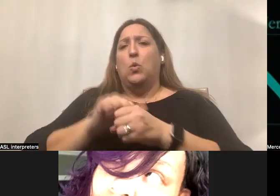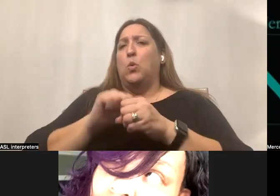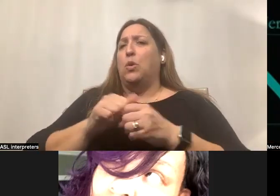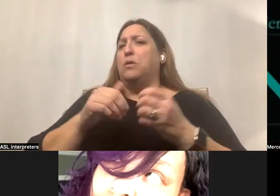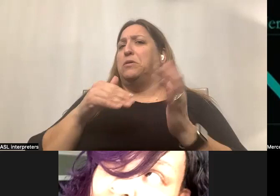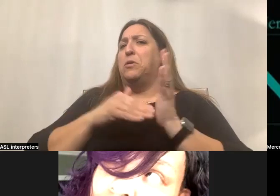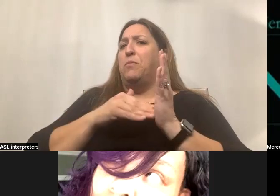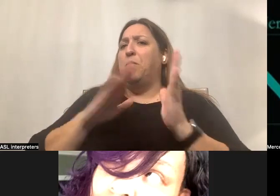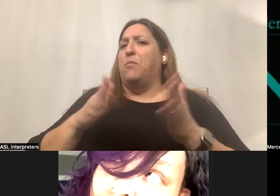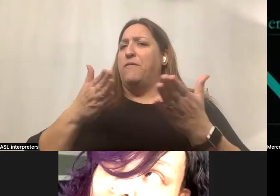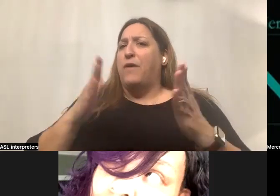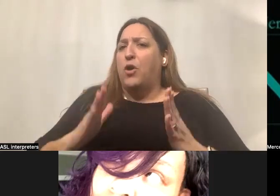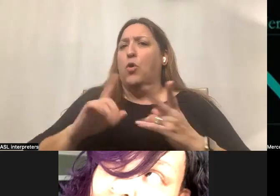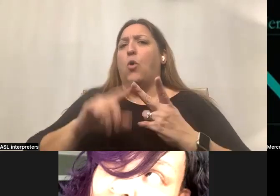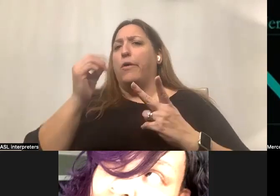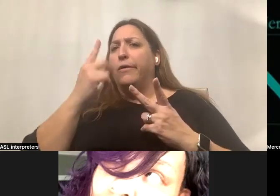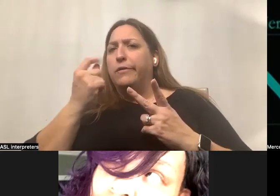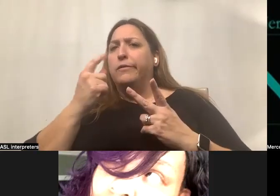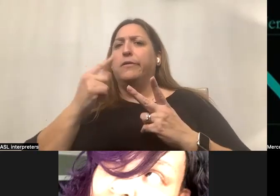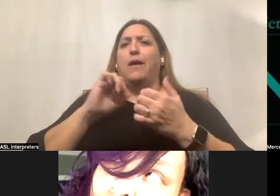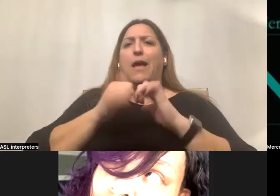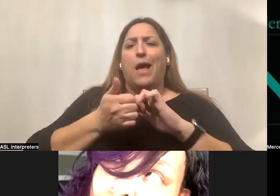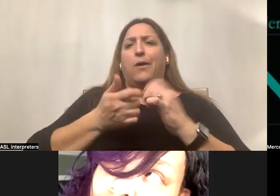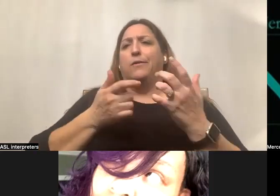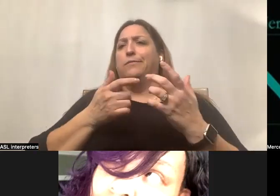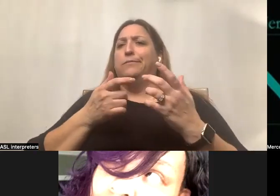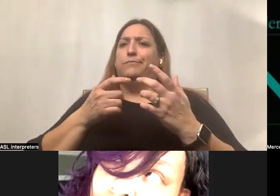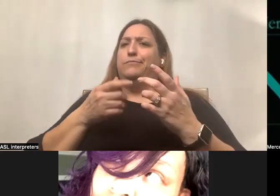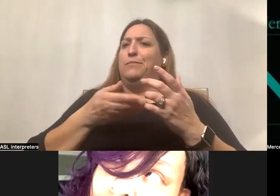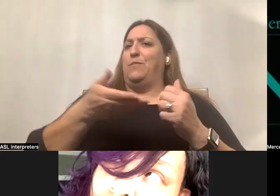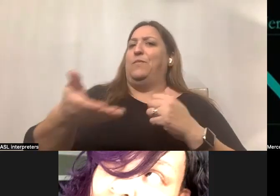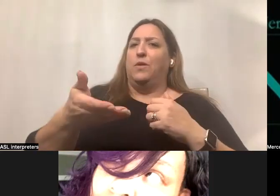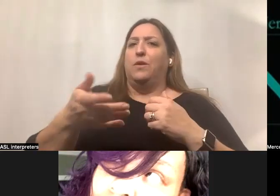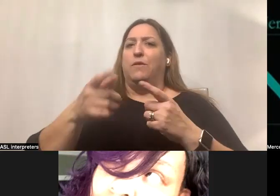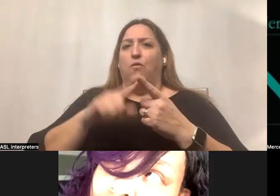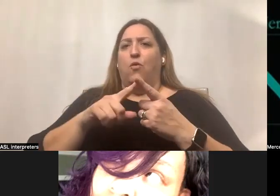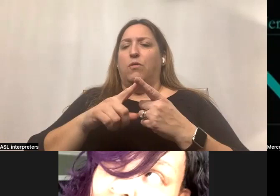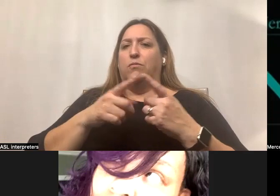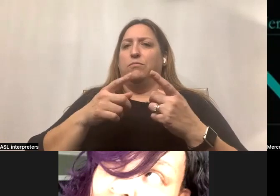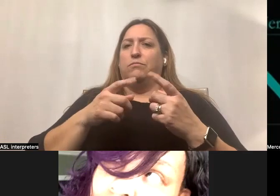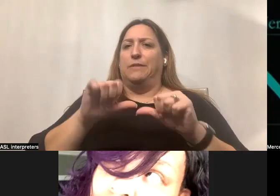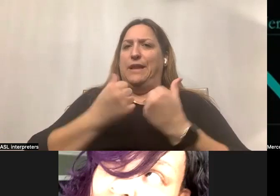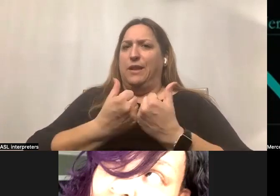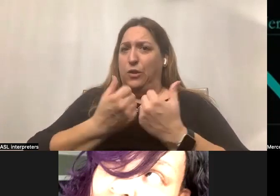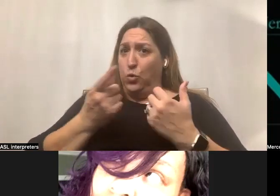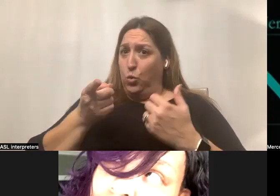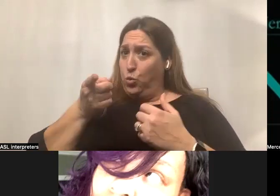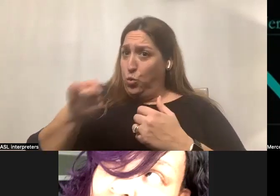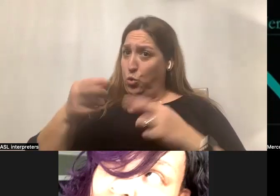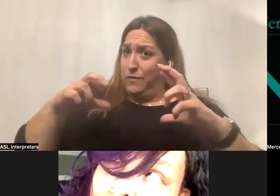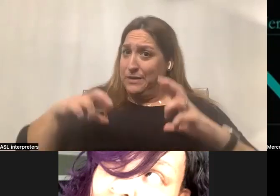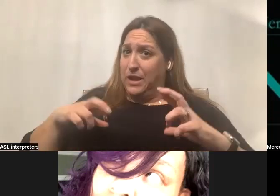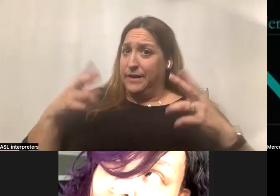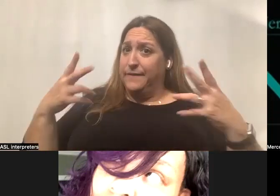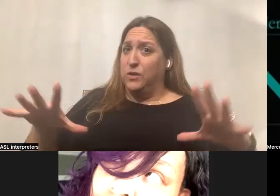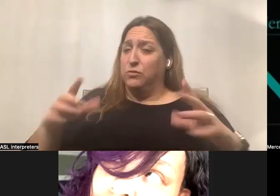understood the track of being hired at a provider agency. So you, you know, retired from a